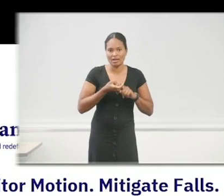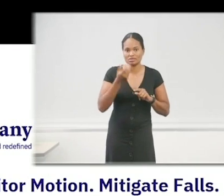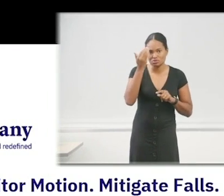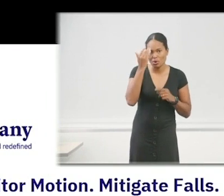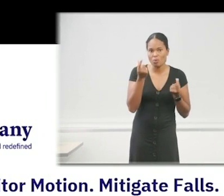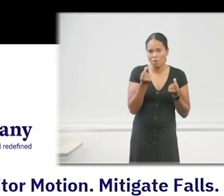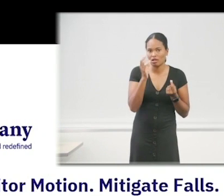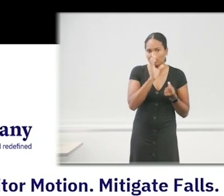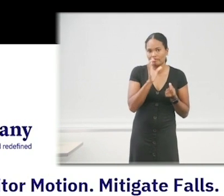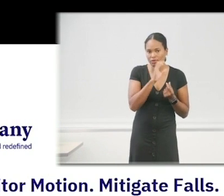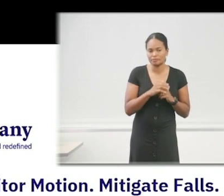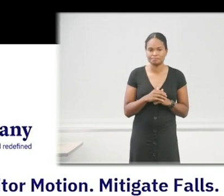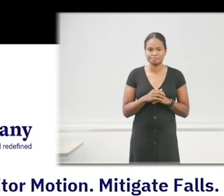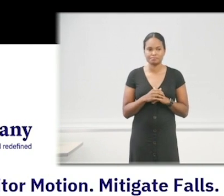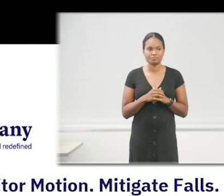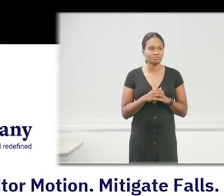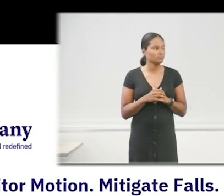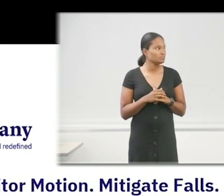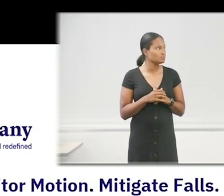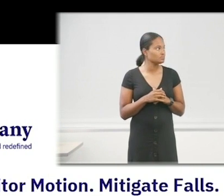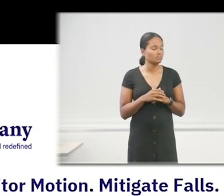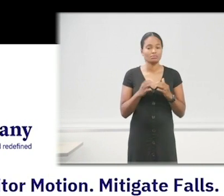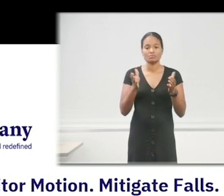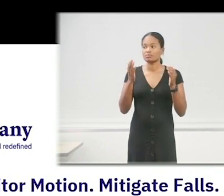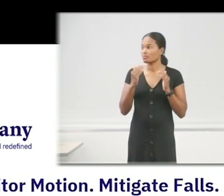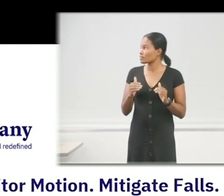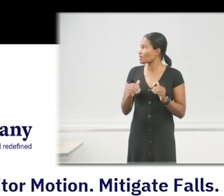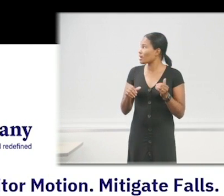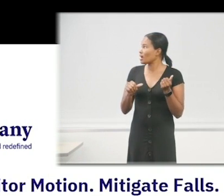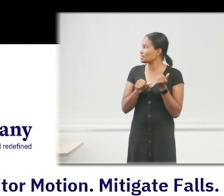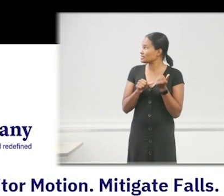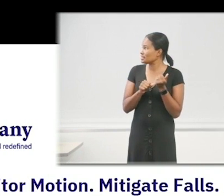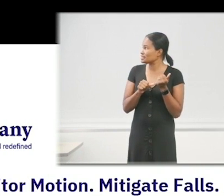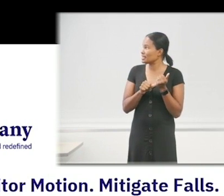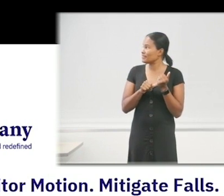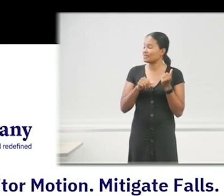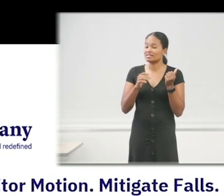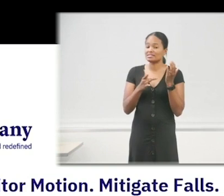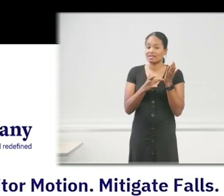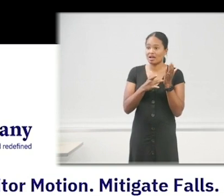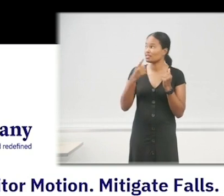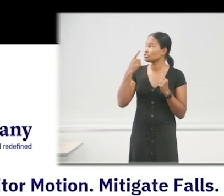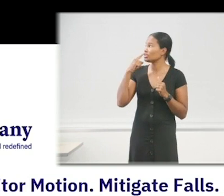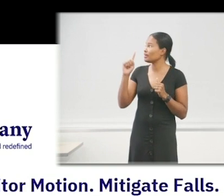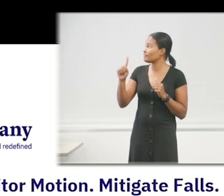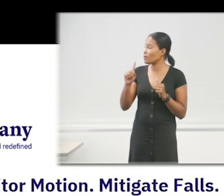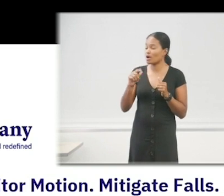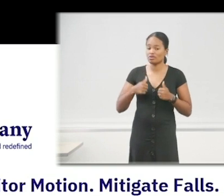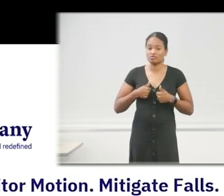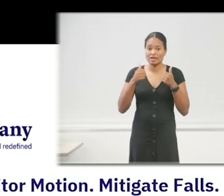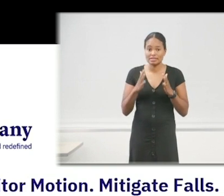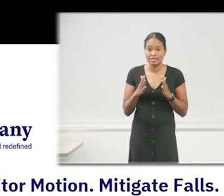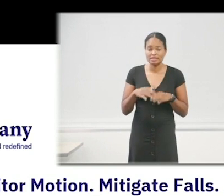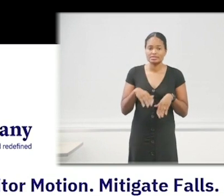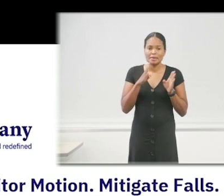Assessive technologies for residents, stability and future-proofing. Future-proofing is figuring out what can go wrong and do it ahead of time.